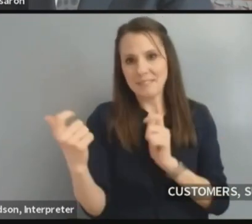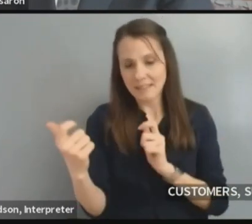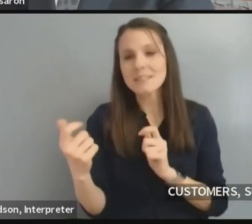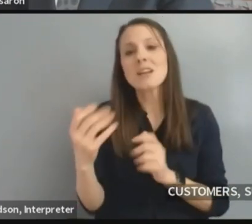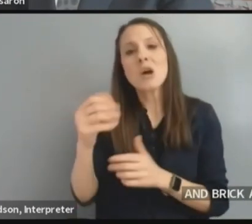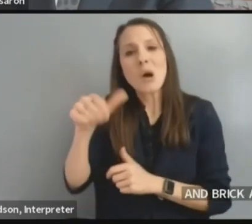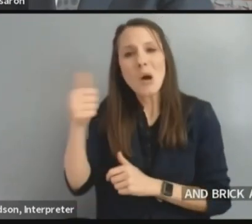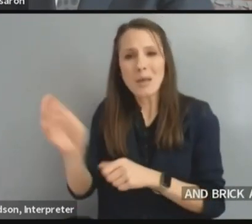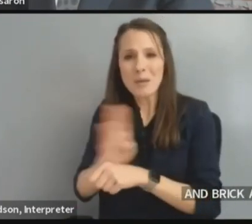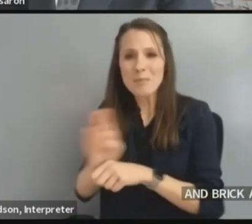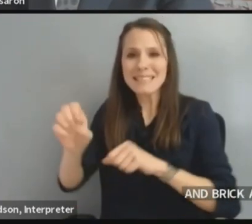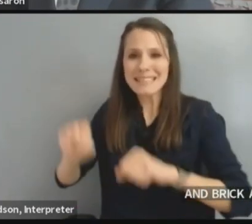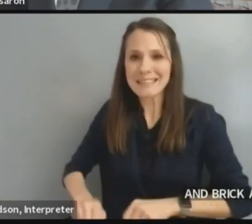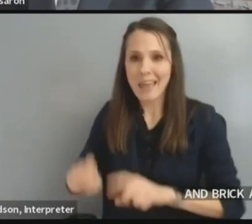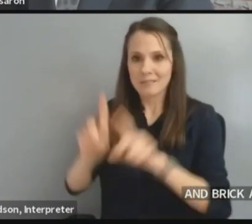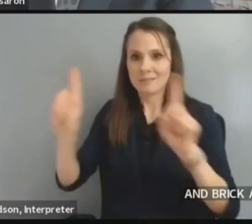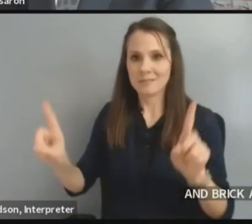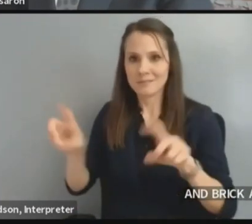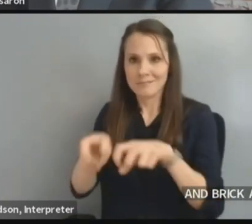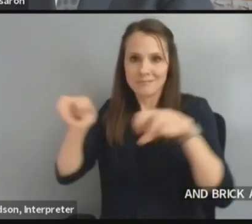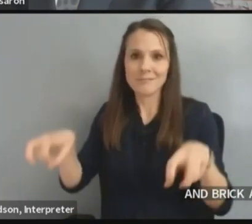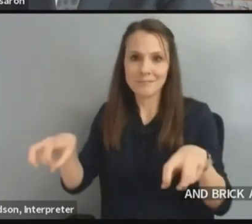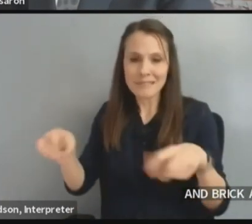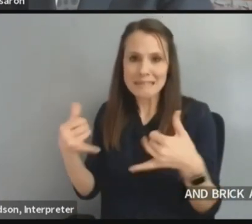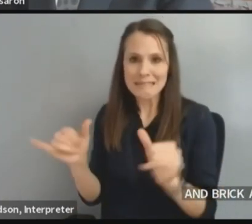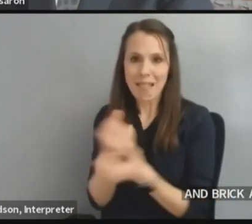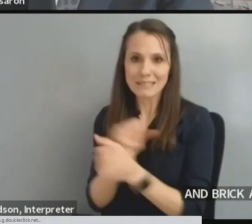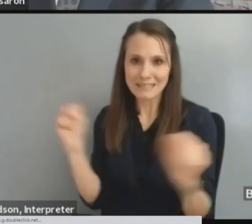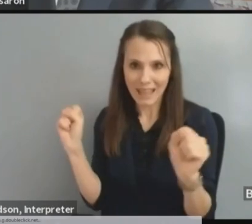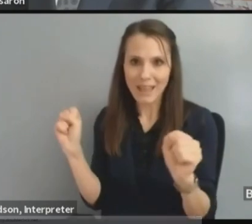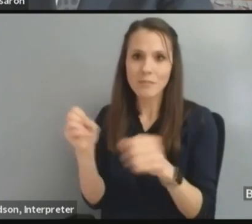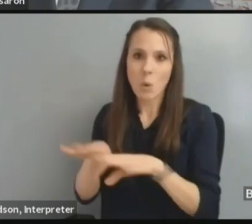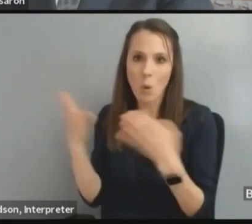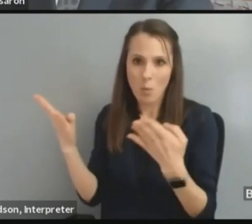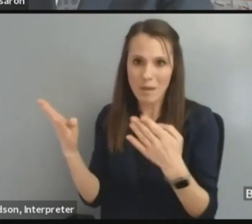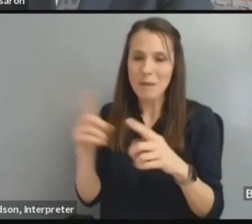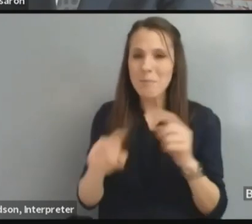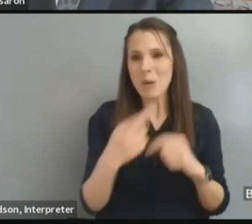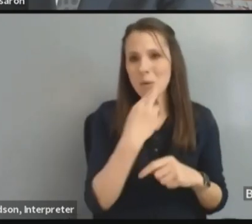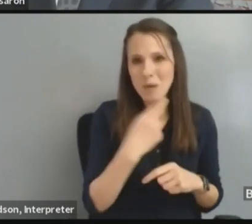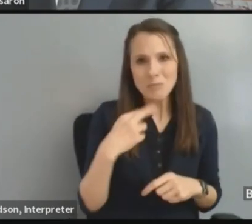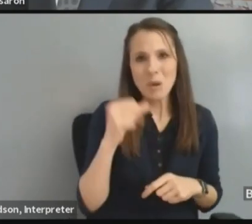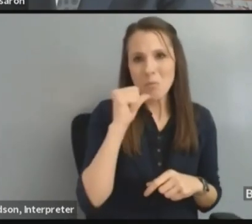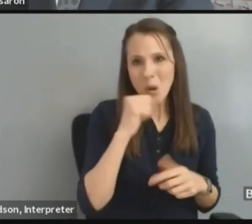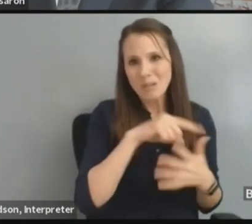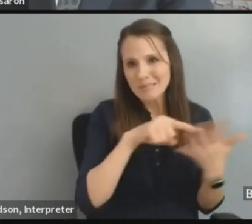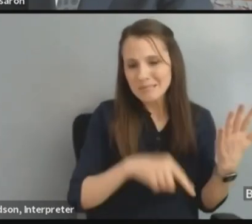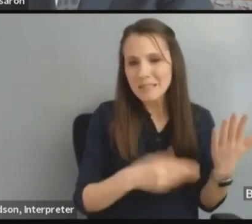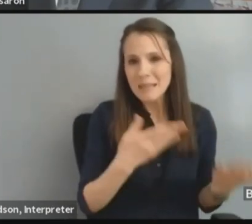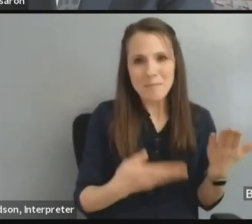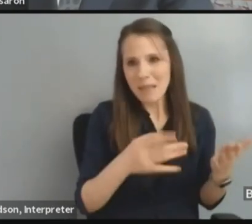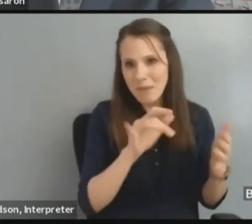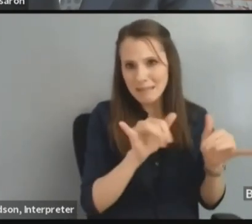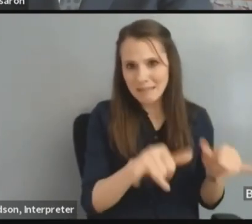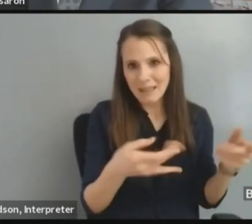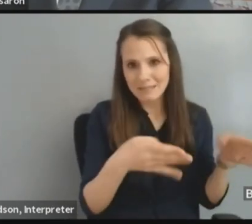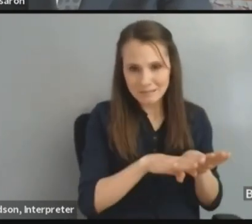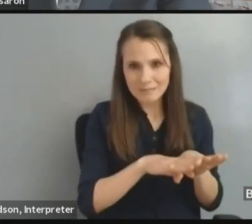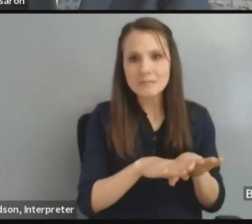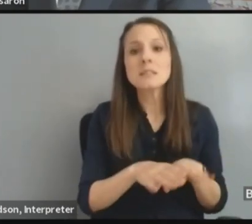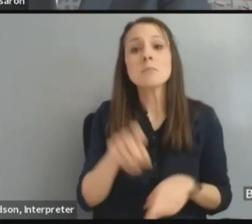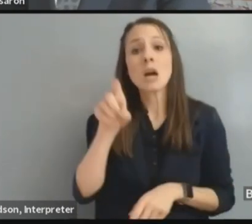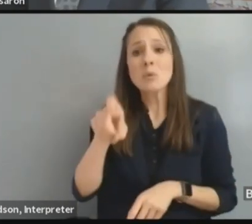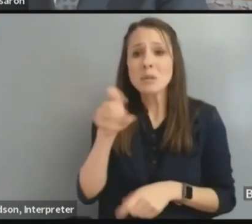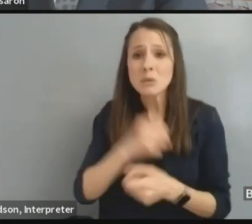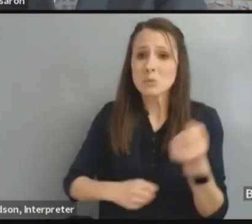distanced. The extended unemployment benefits, along with food and rental assistance, are necessary to support the individuals